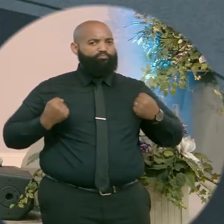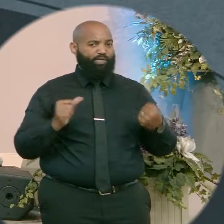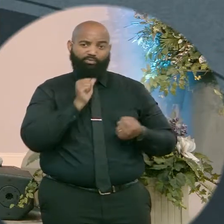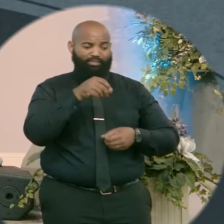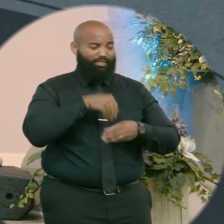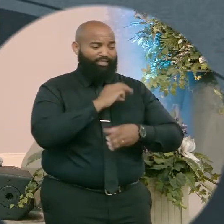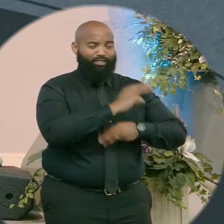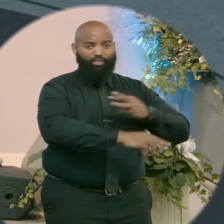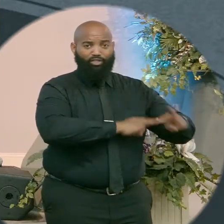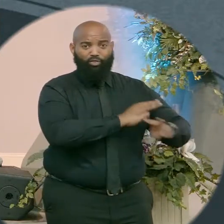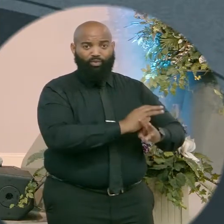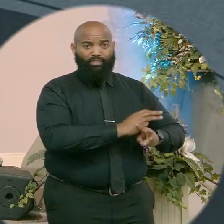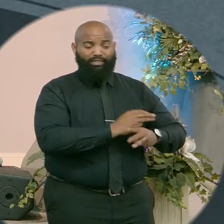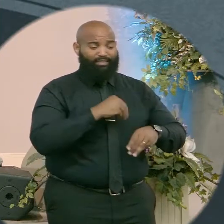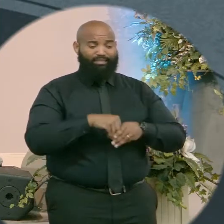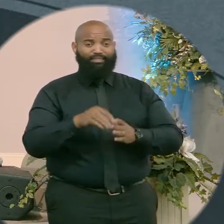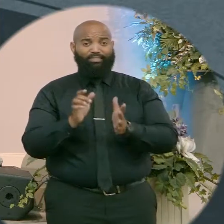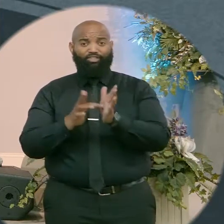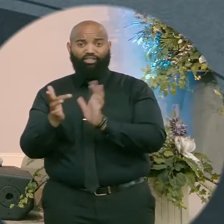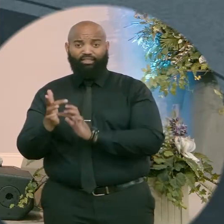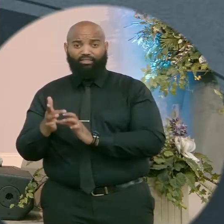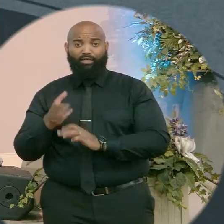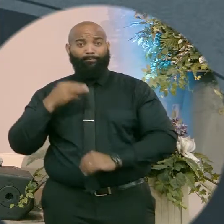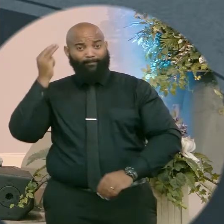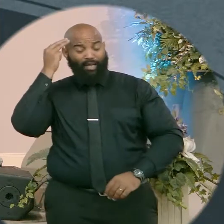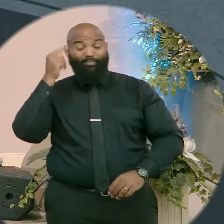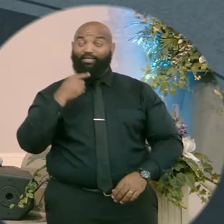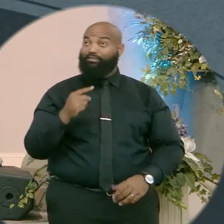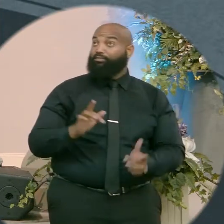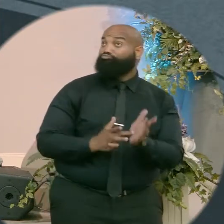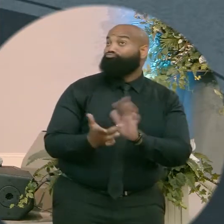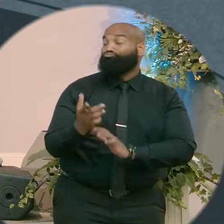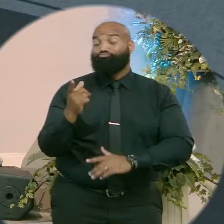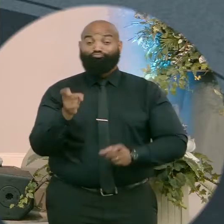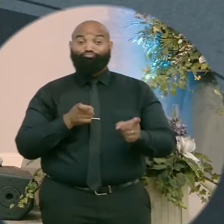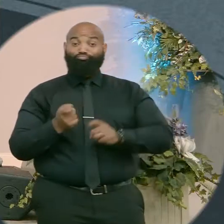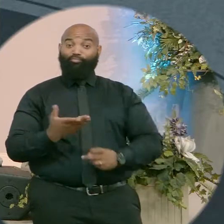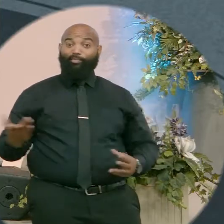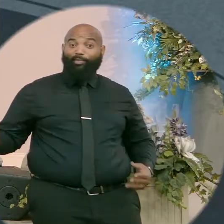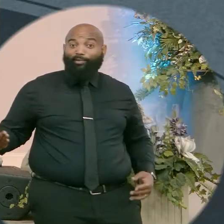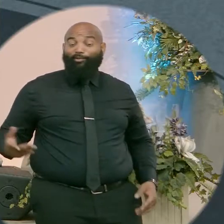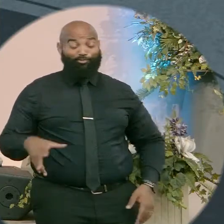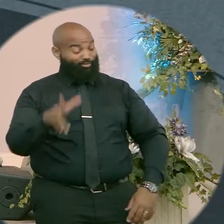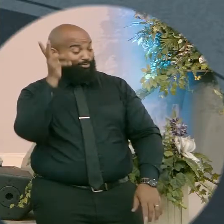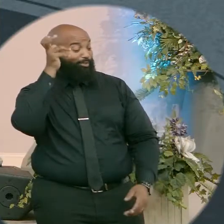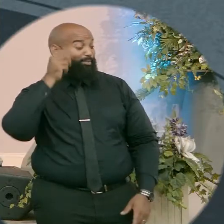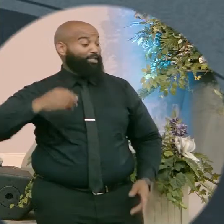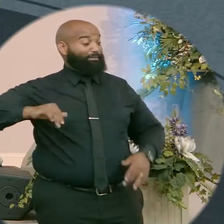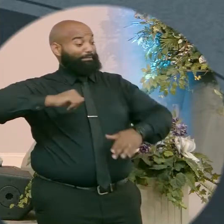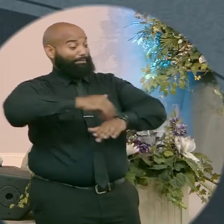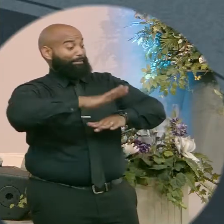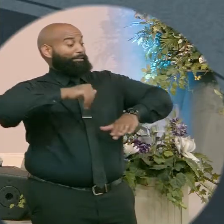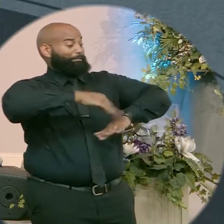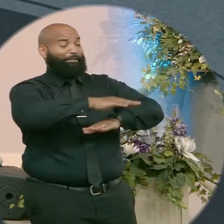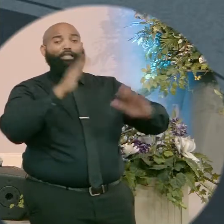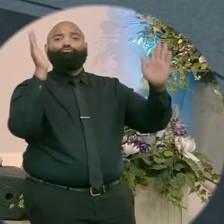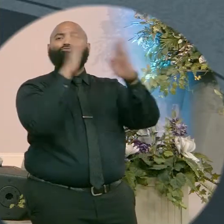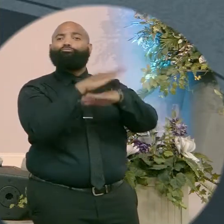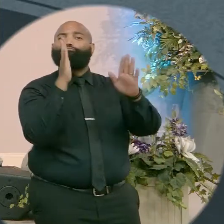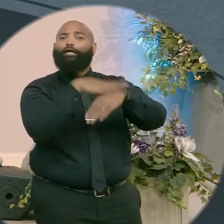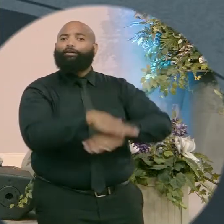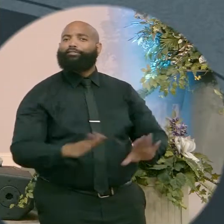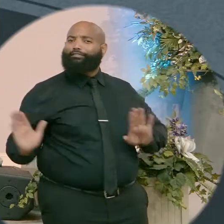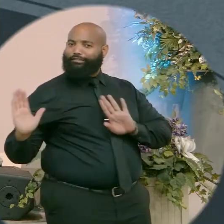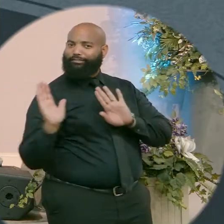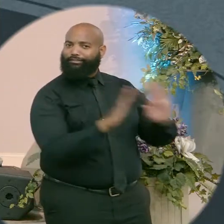I got the mind of Christ. Depression, you got to go. Anxiety, you got to go. Worry, you got to go. You can't stay